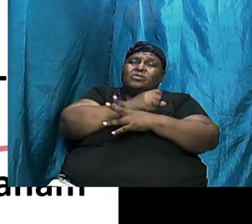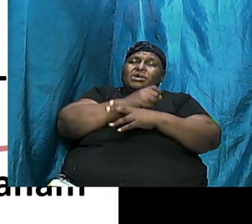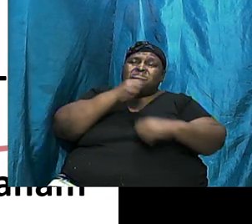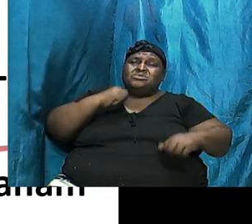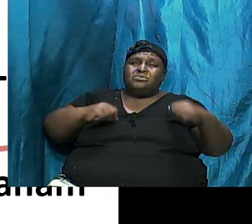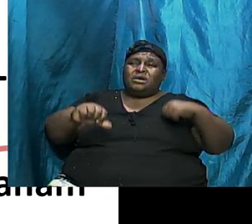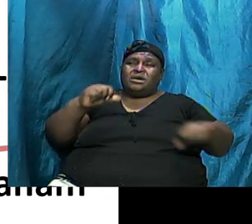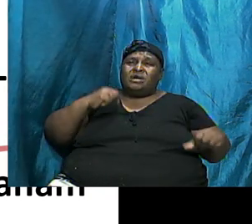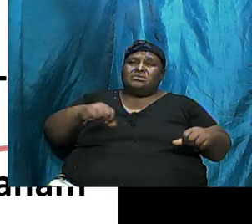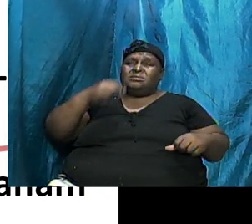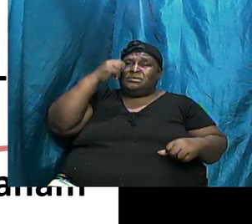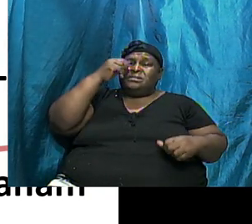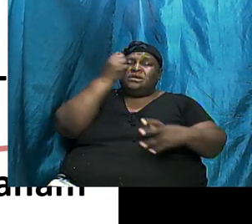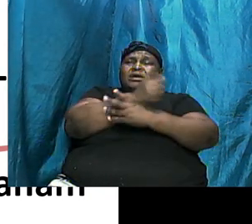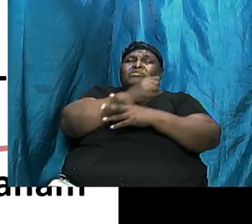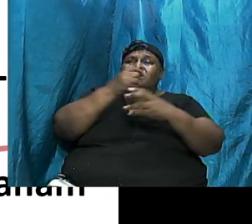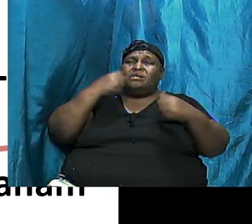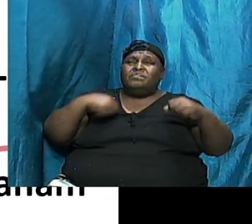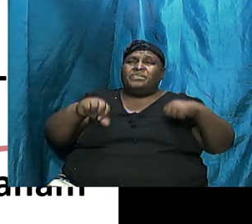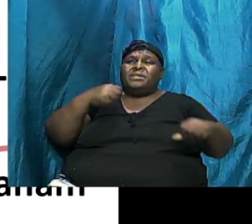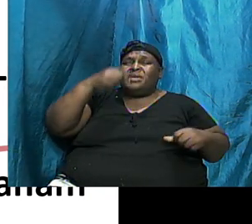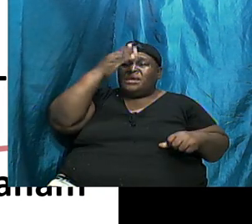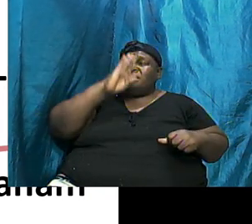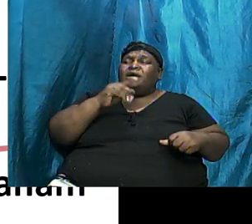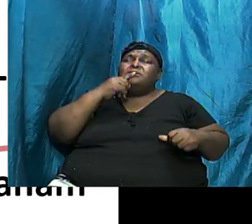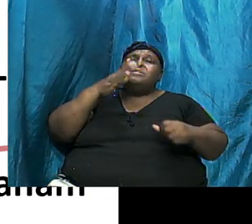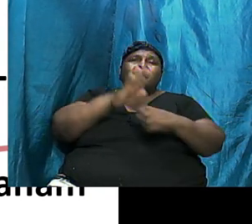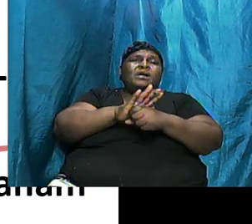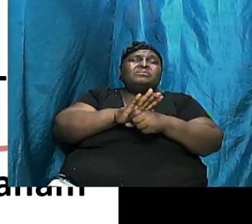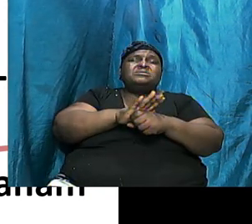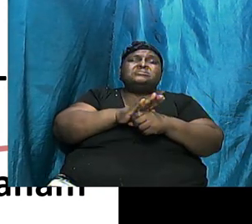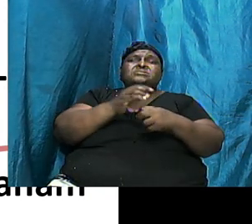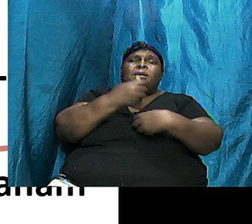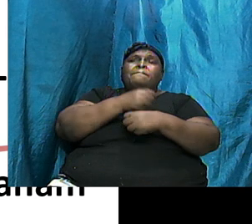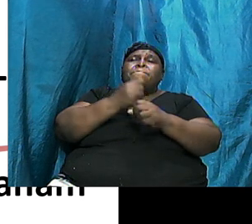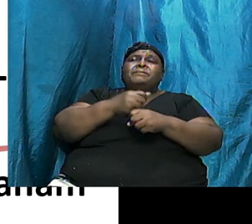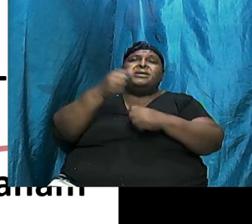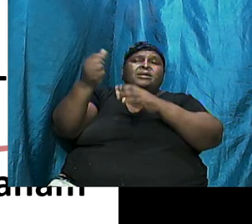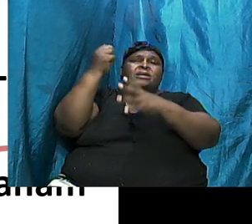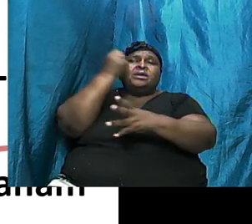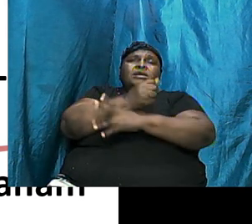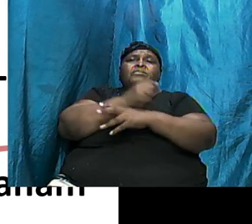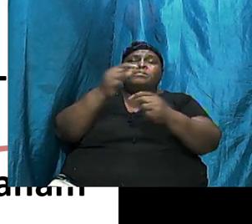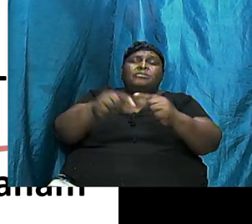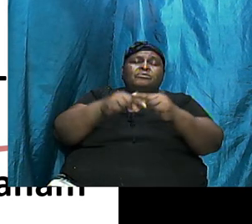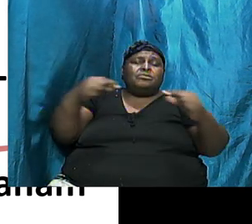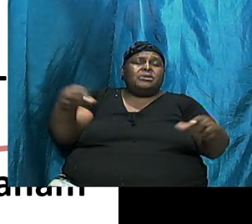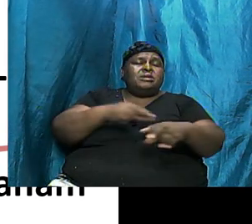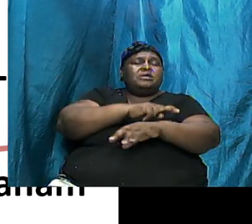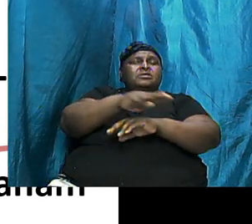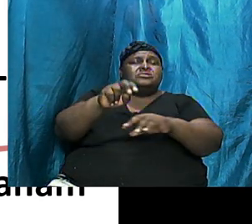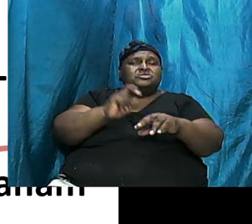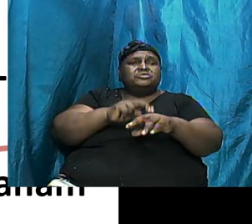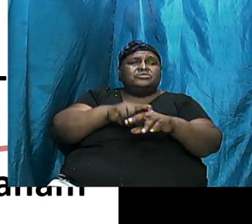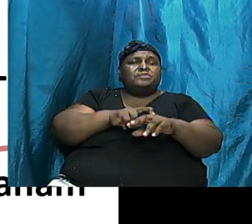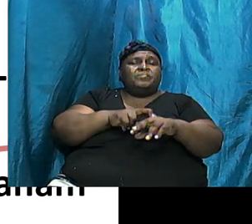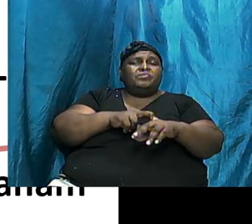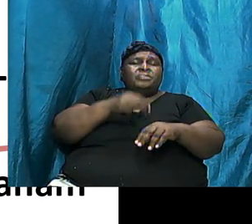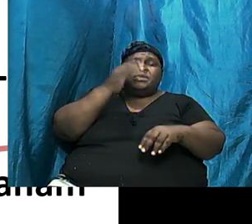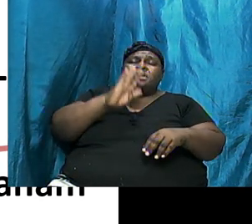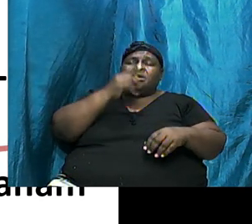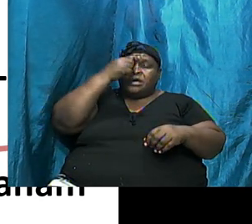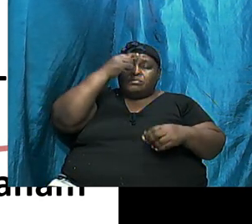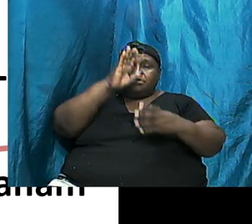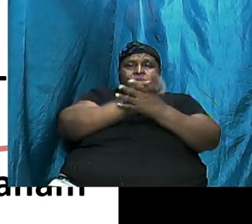And God Promised To Make Abraham A Great Nation He Promised To